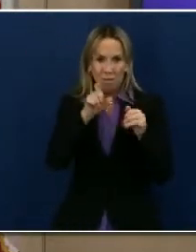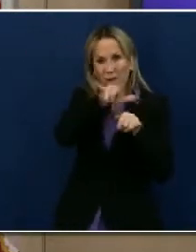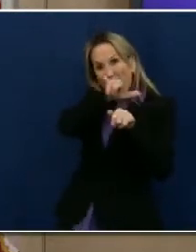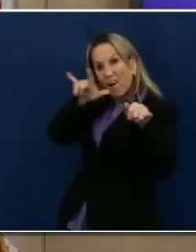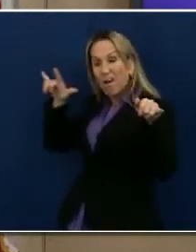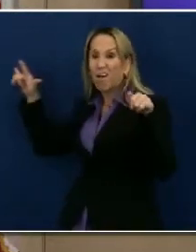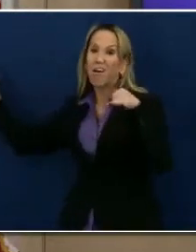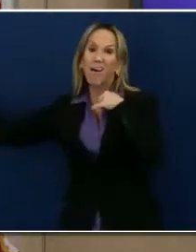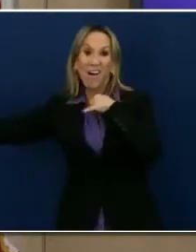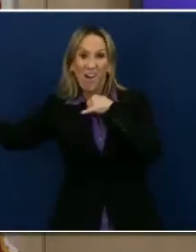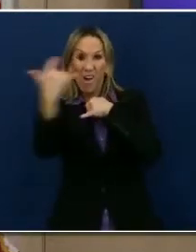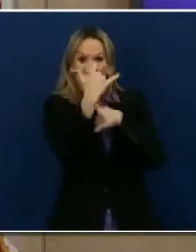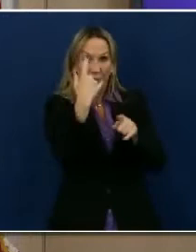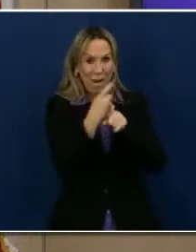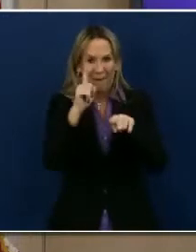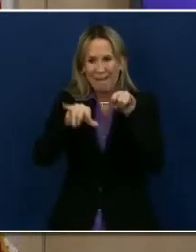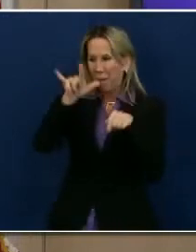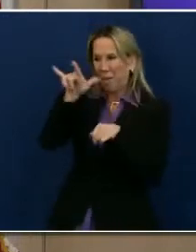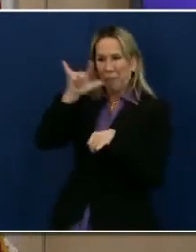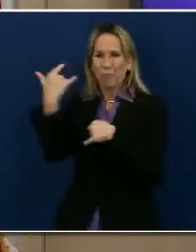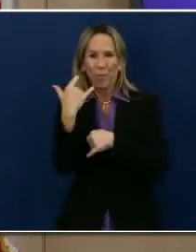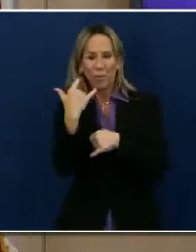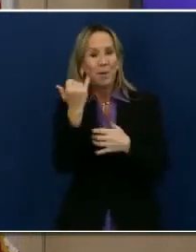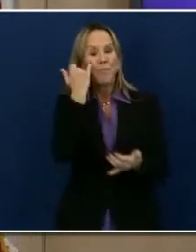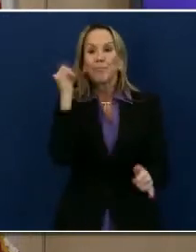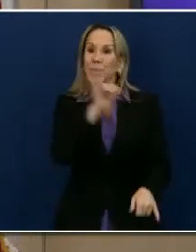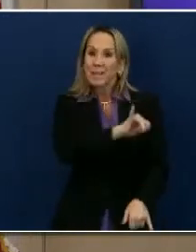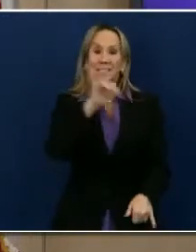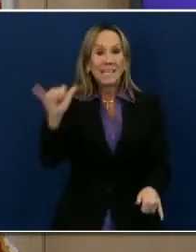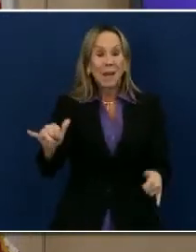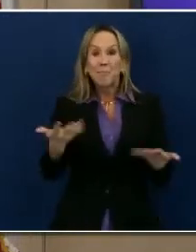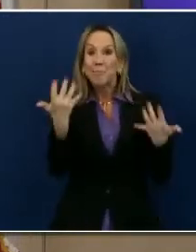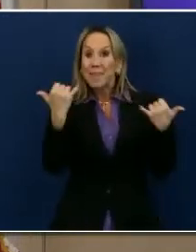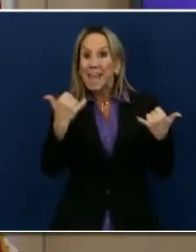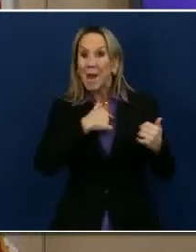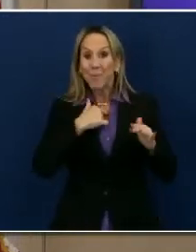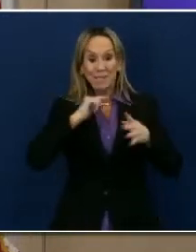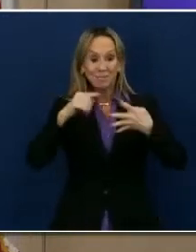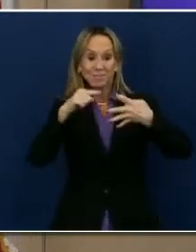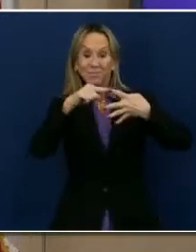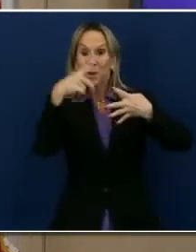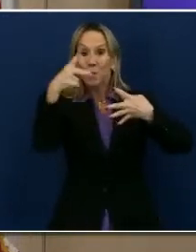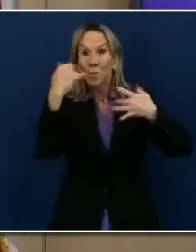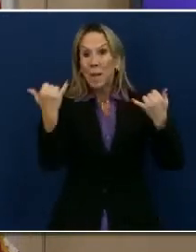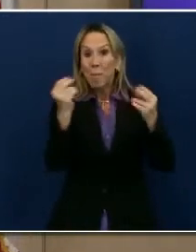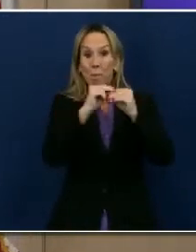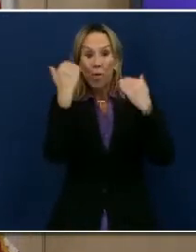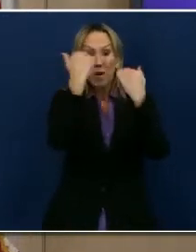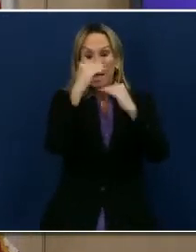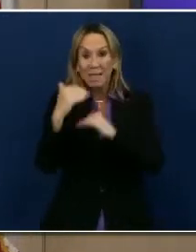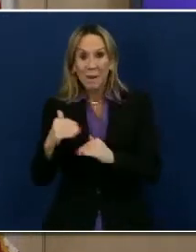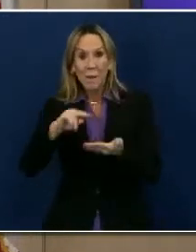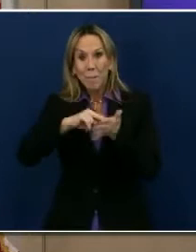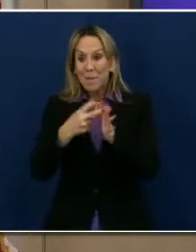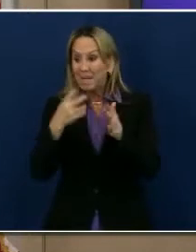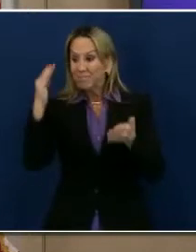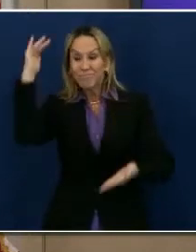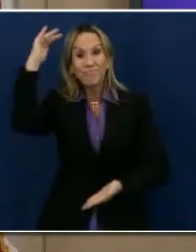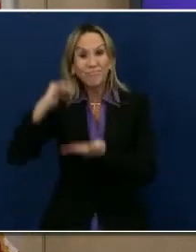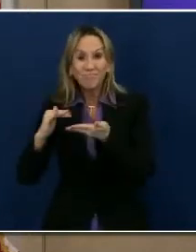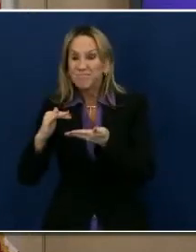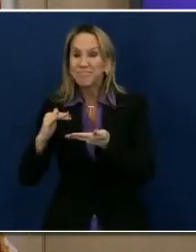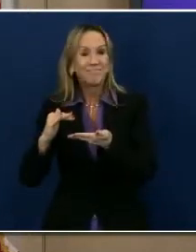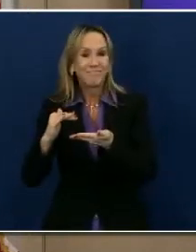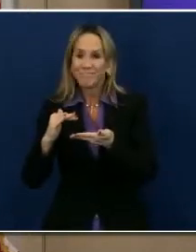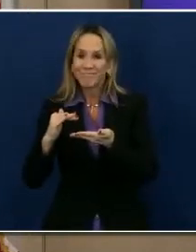restrictions go in place Friday night and wake up Saturday and Sunday and see decreases in cases. The spread is out there and it